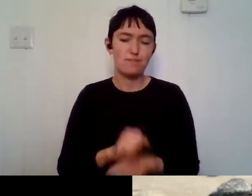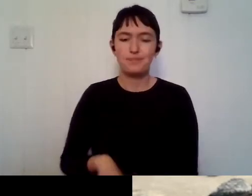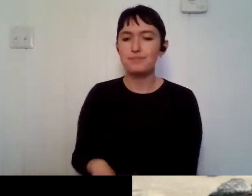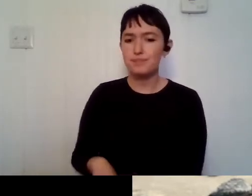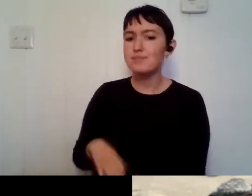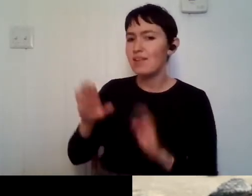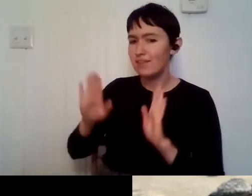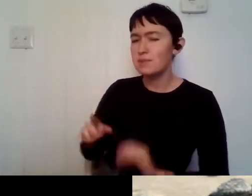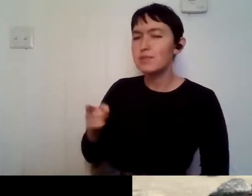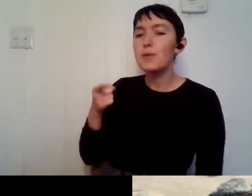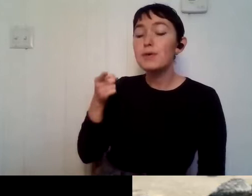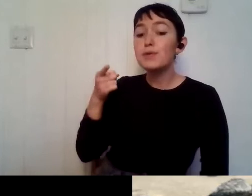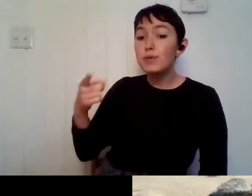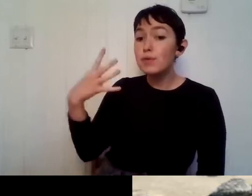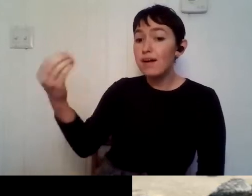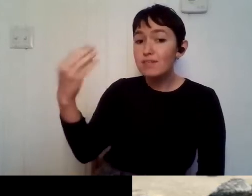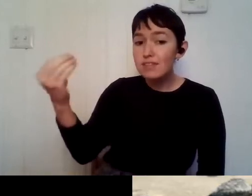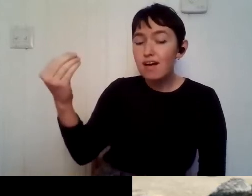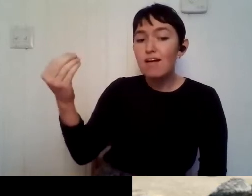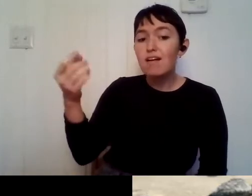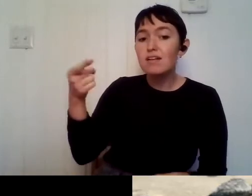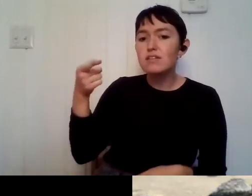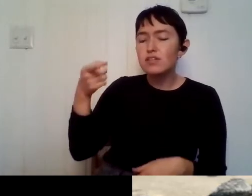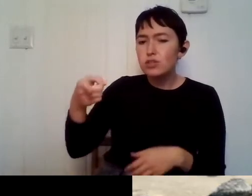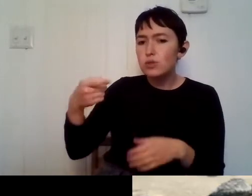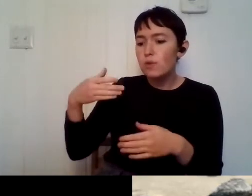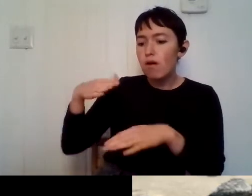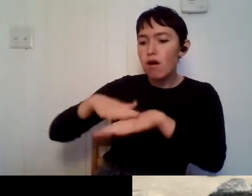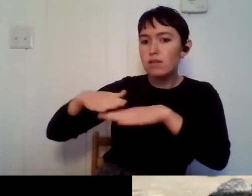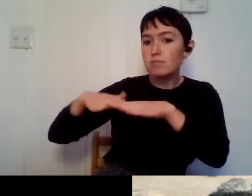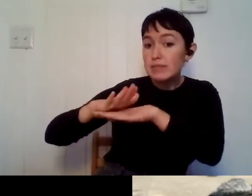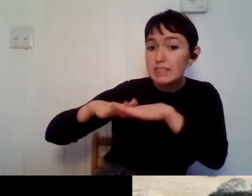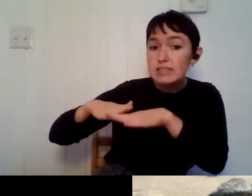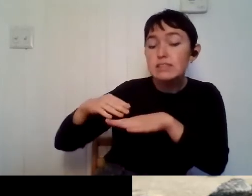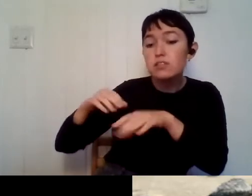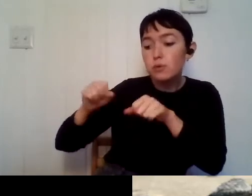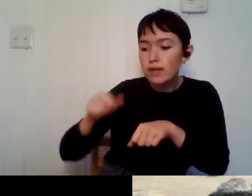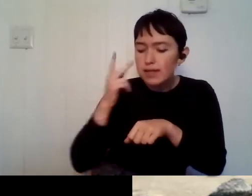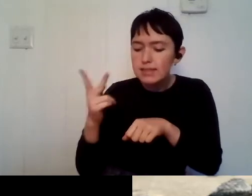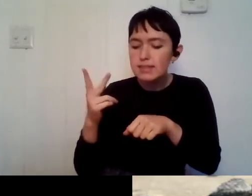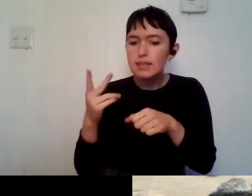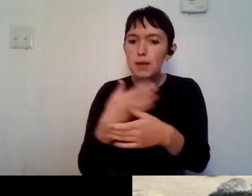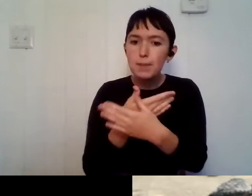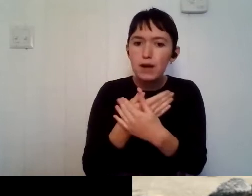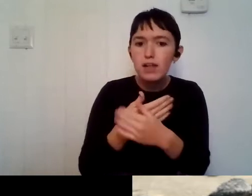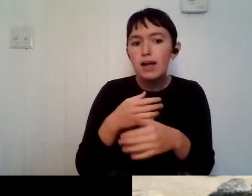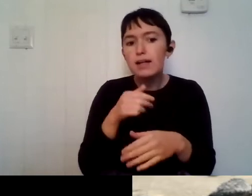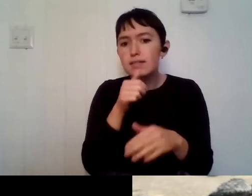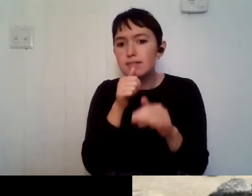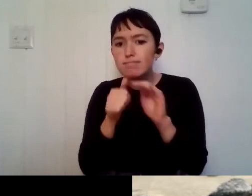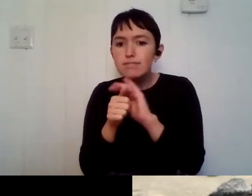office, I guess, is it on the coast so that you can be going to see both butterflies and sea turtles and all these other critters?